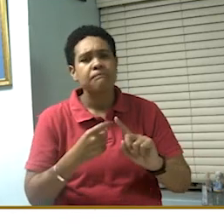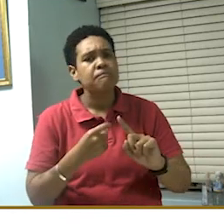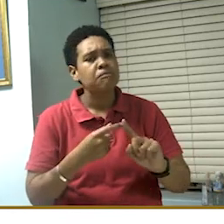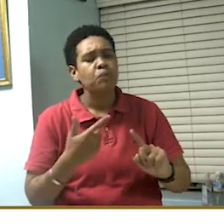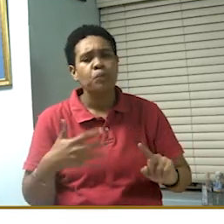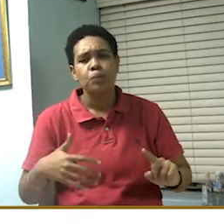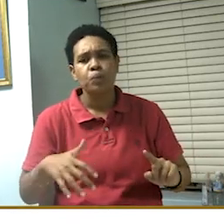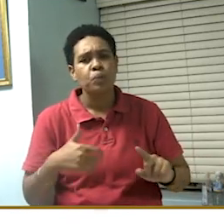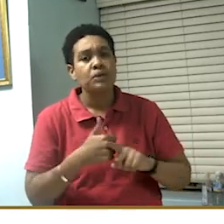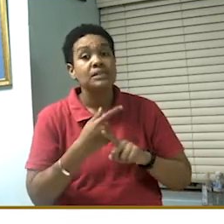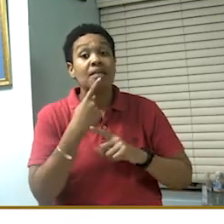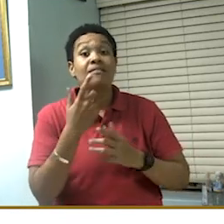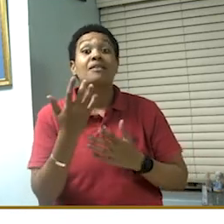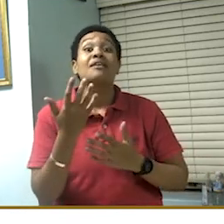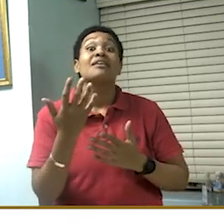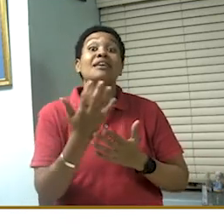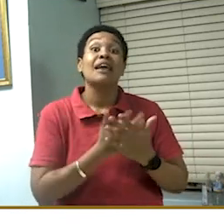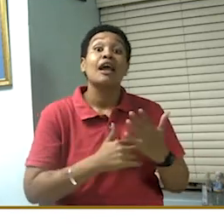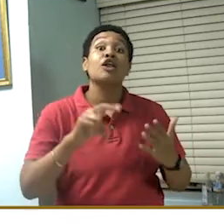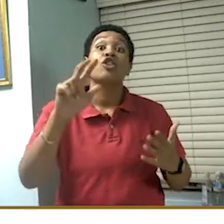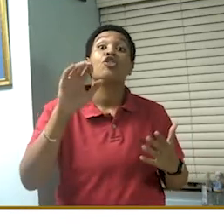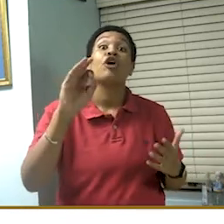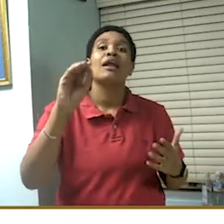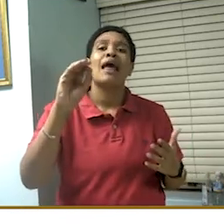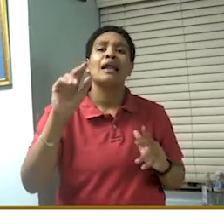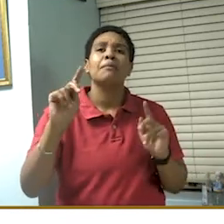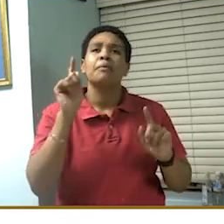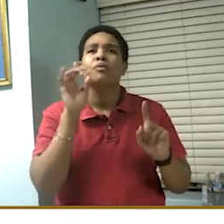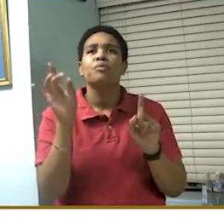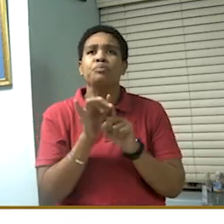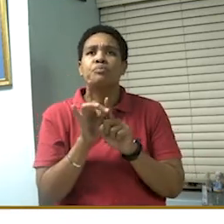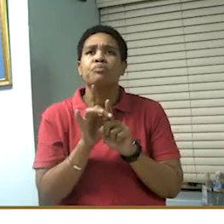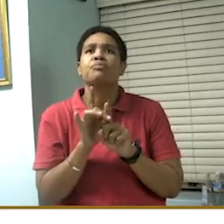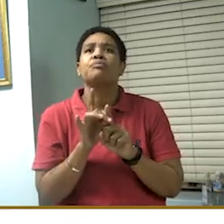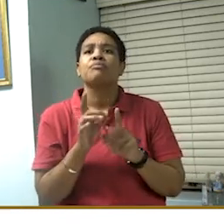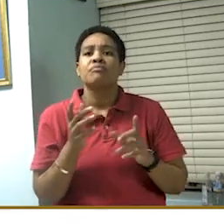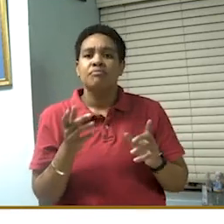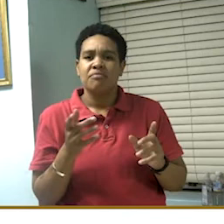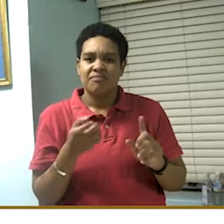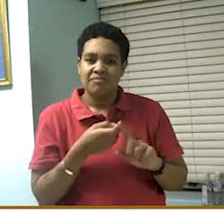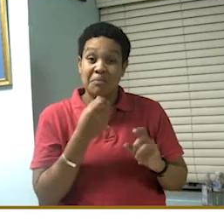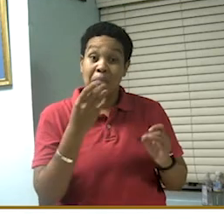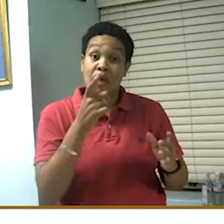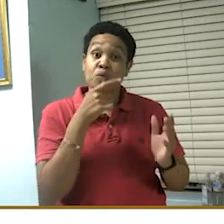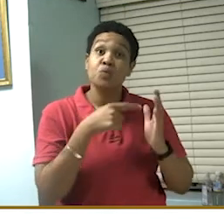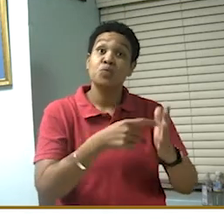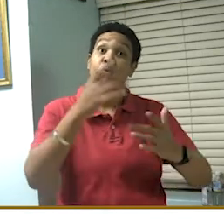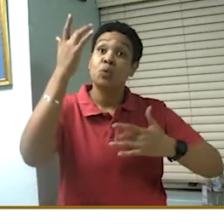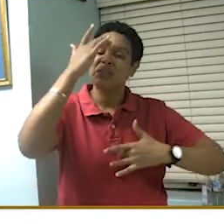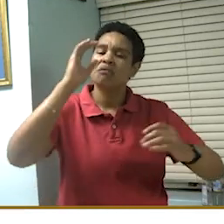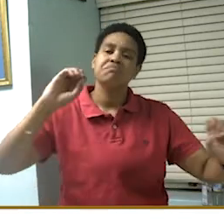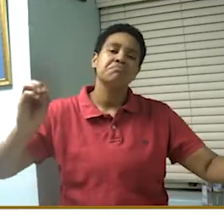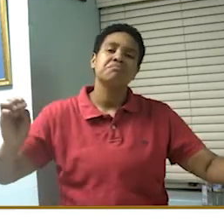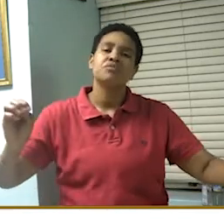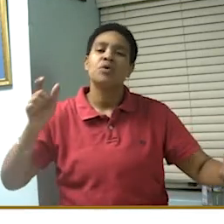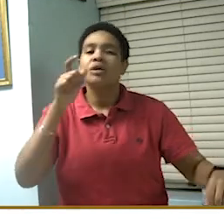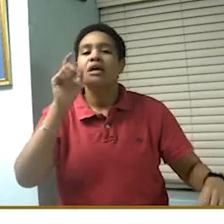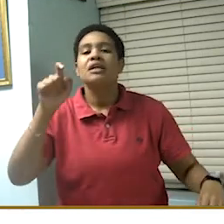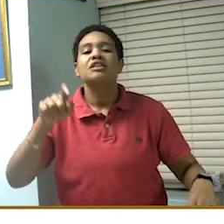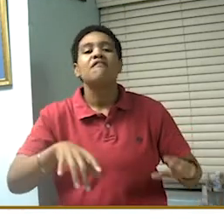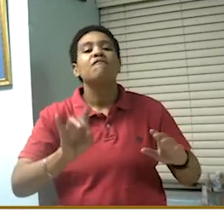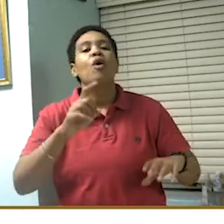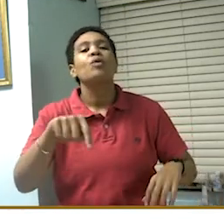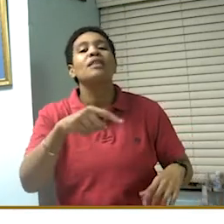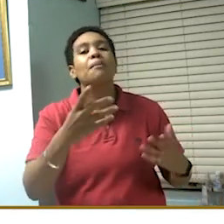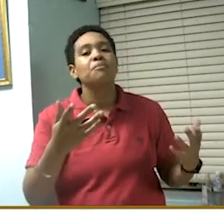cases from this method. Many of which are asymptomatic, so we would not necessarily have